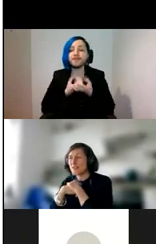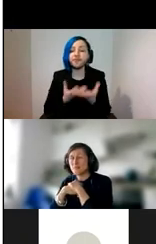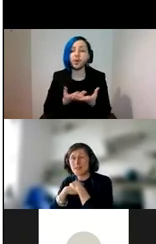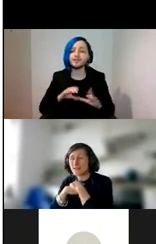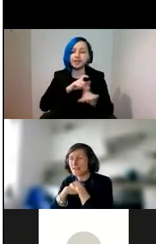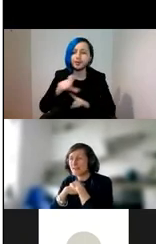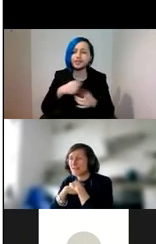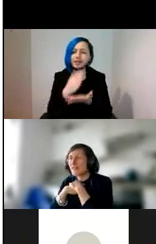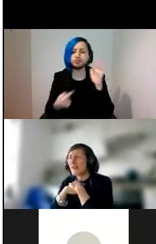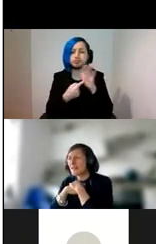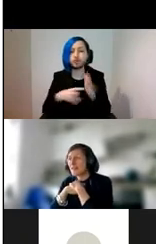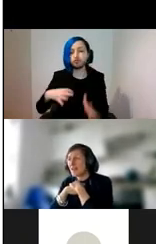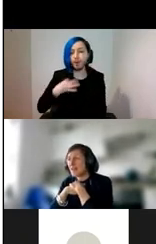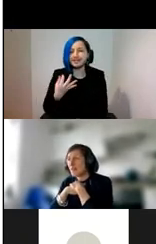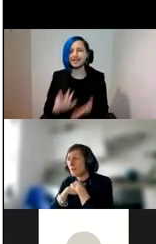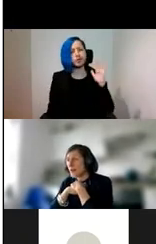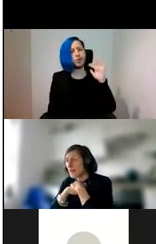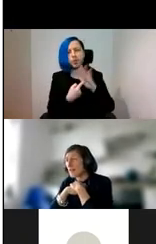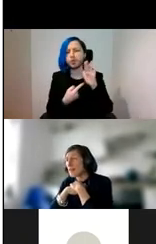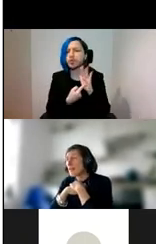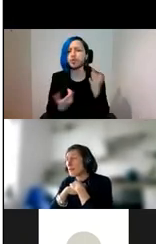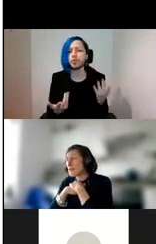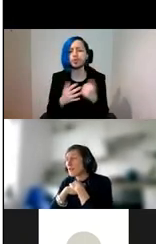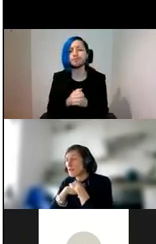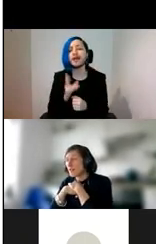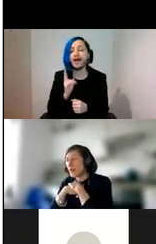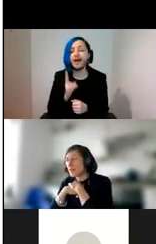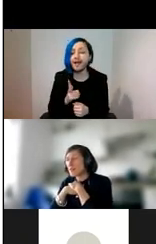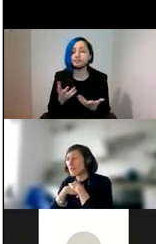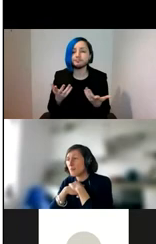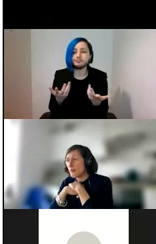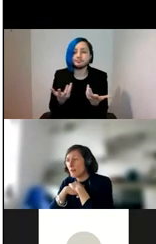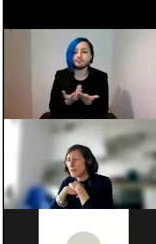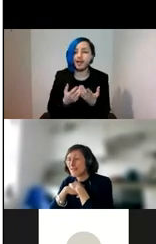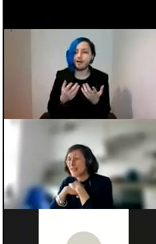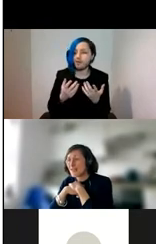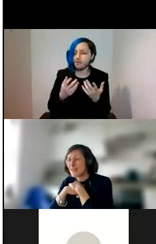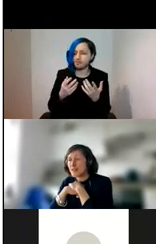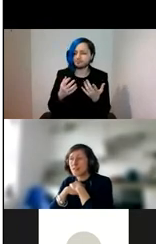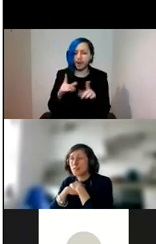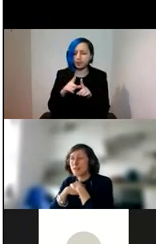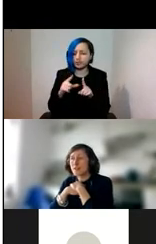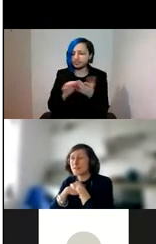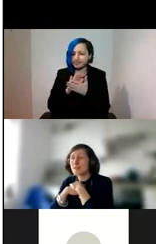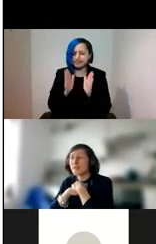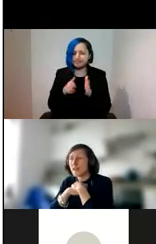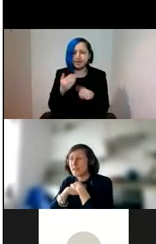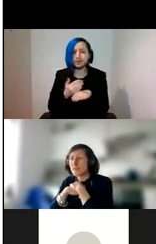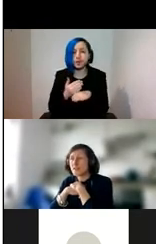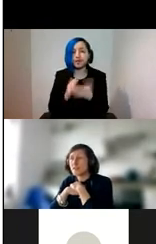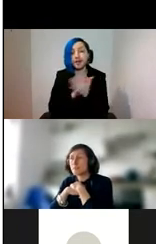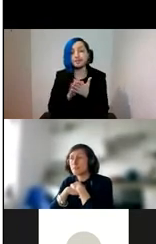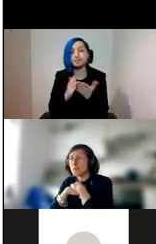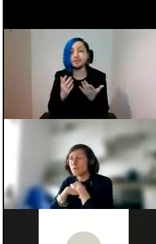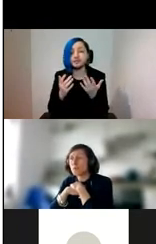Representation matters. And again, in the way in which the digital asks us to work, it is catalysing awareness and